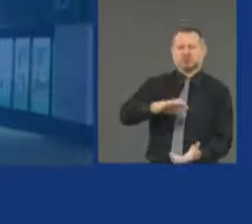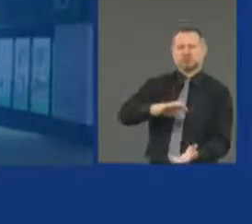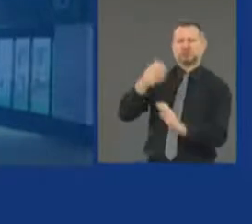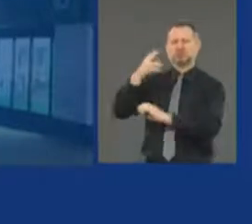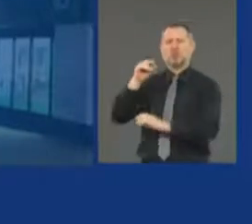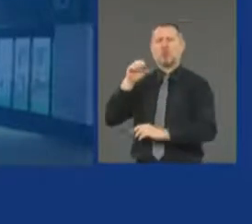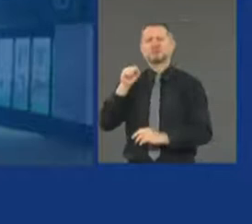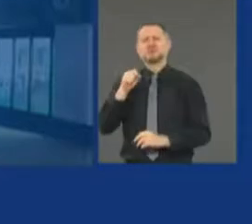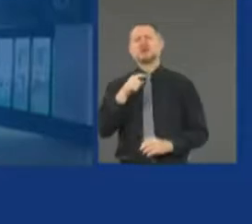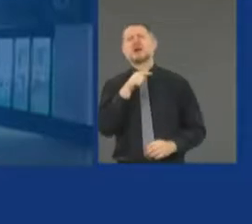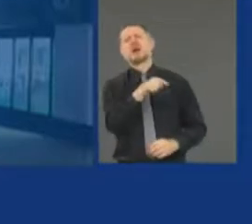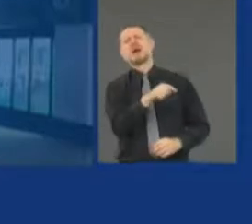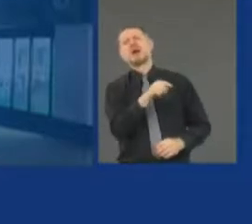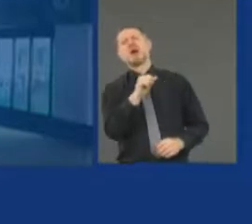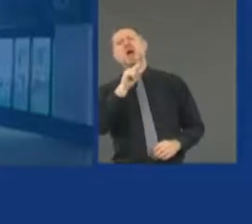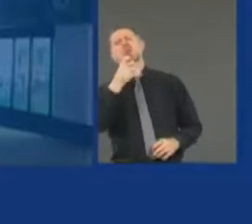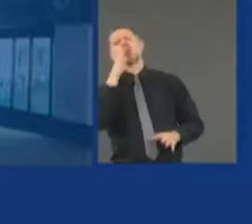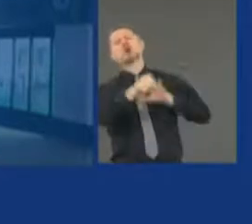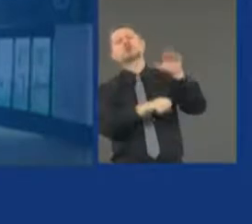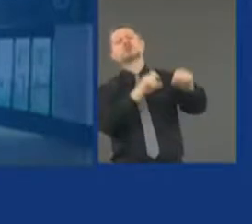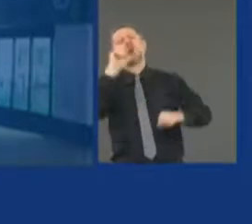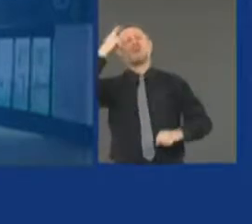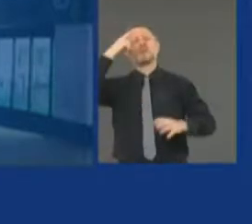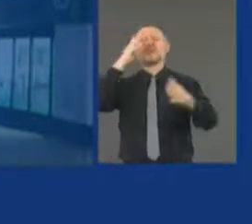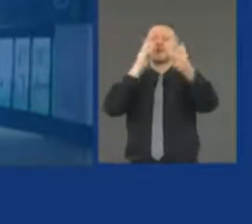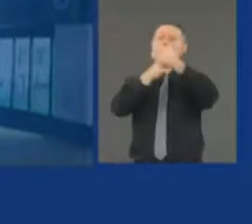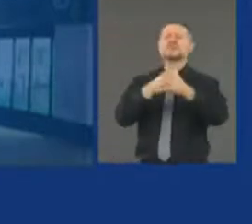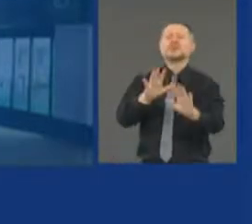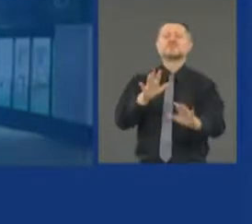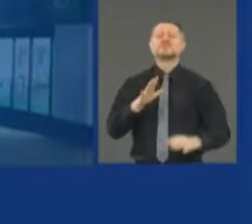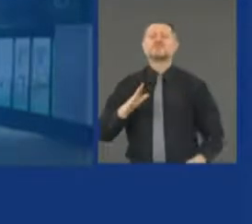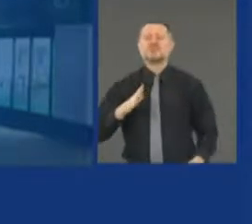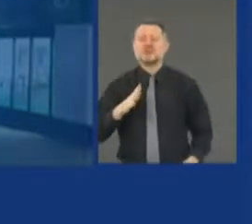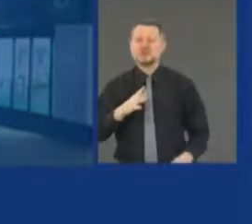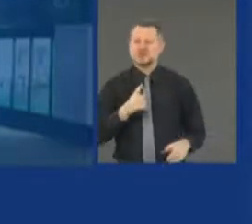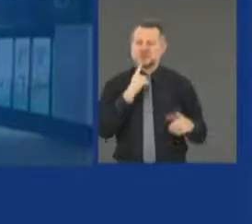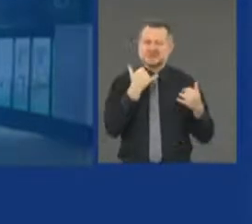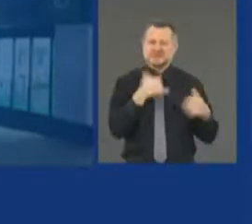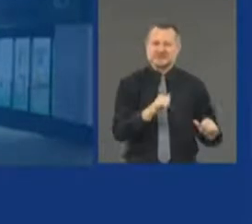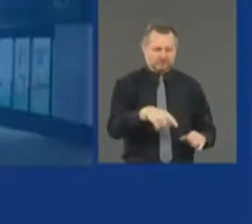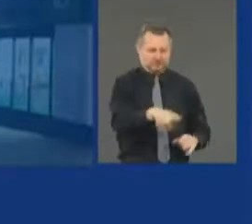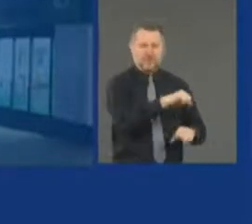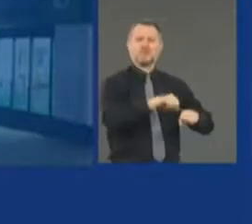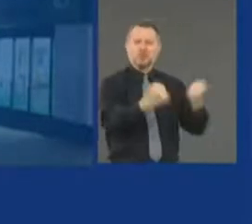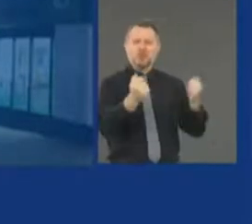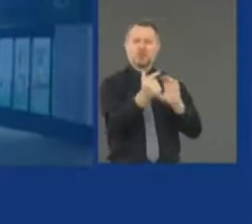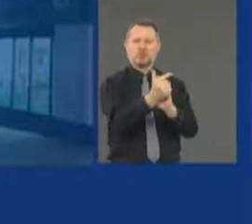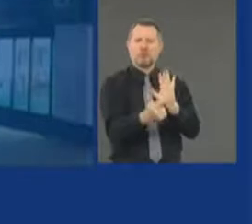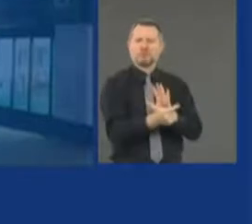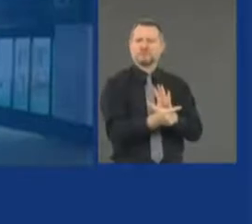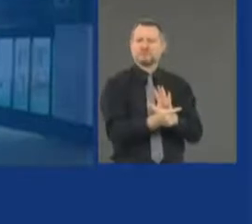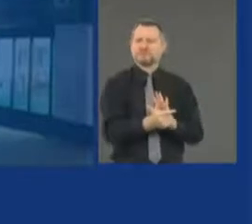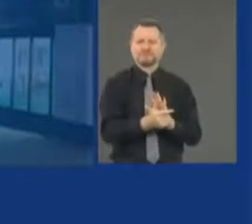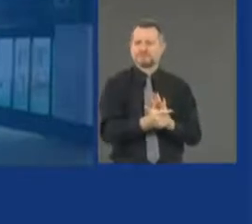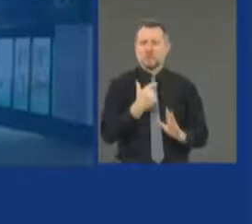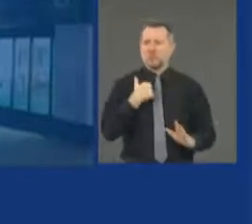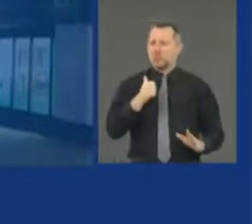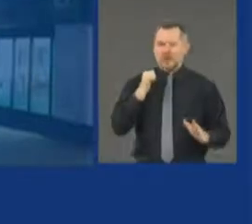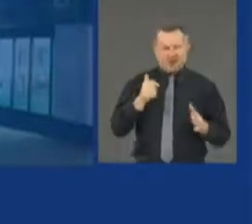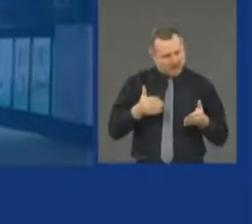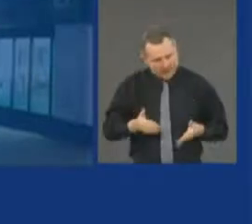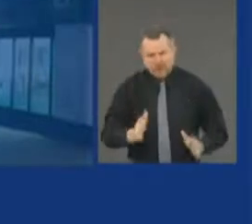Fine. It's all illegal behavior. And we will not allow our cities in this